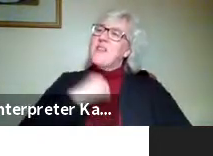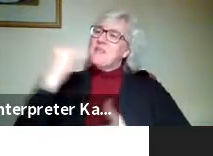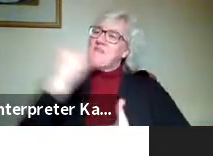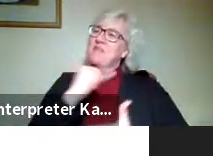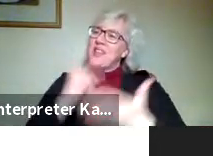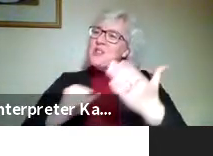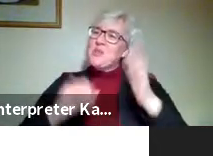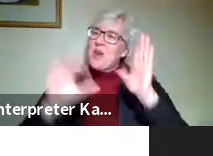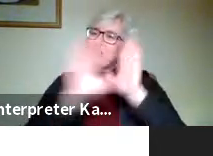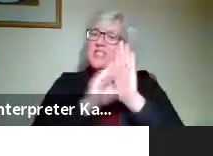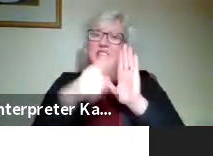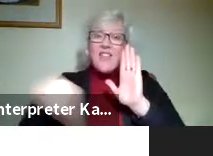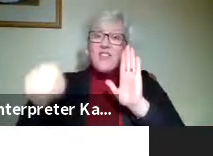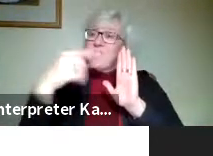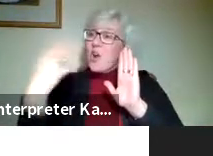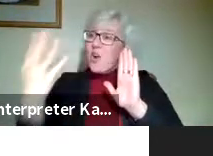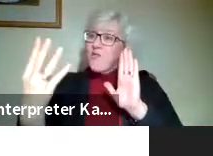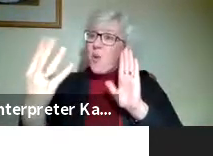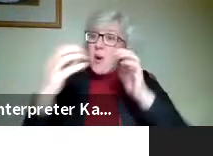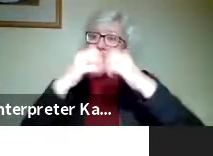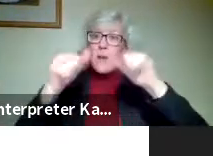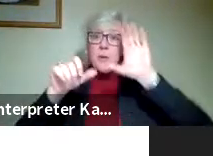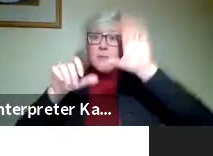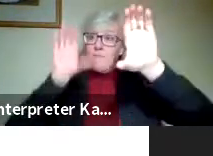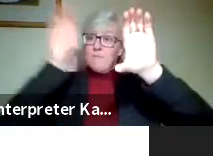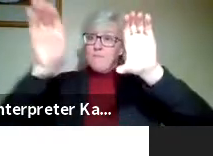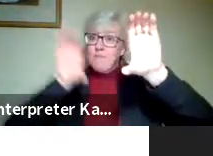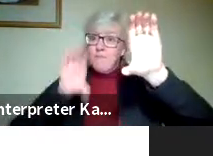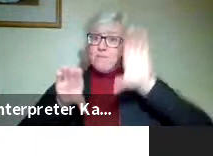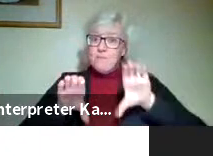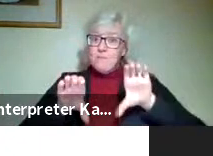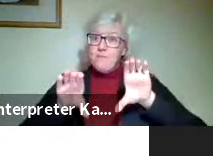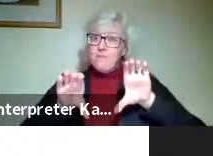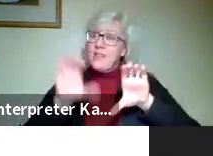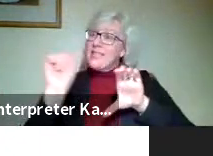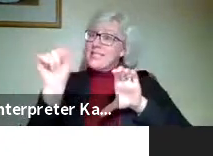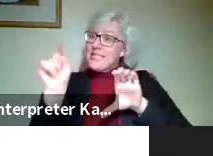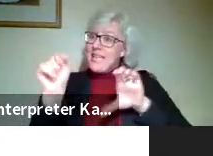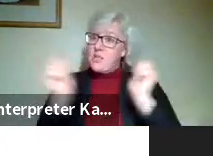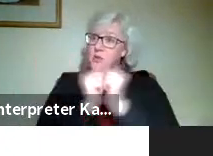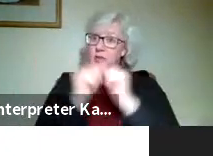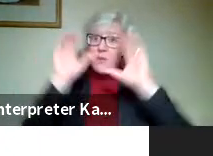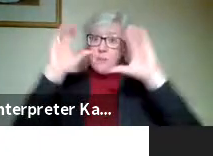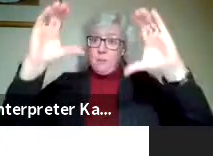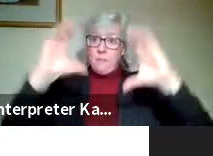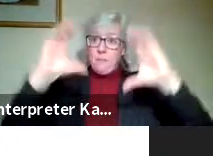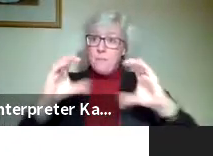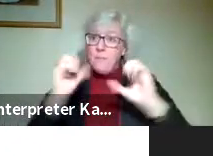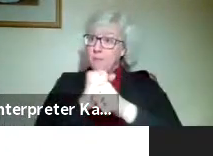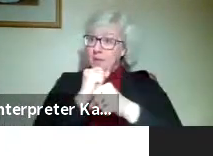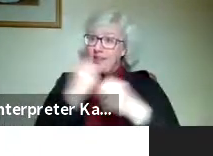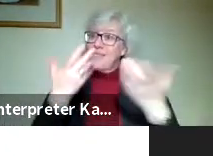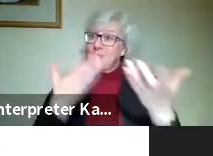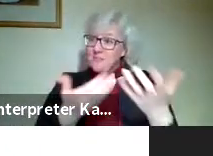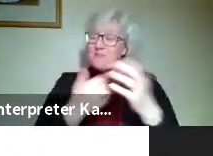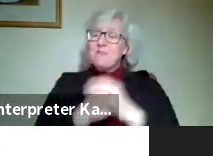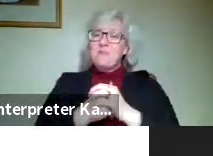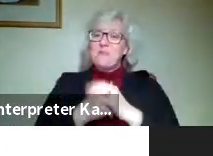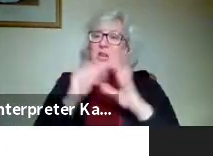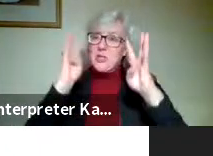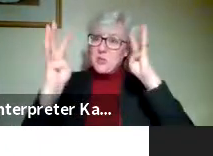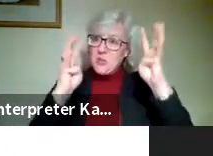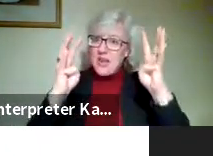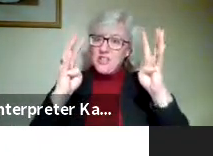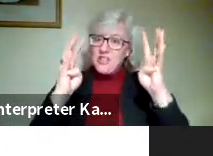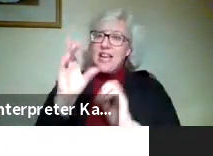these are four separate pieces being displayed as a set that Samantha has created as digital